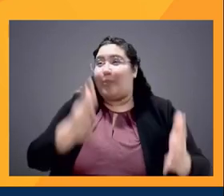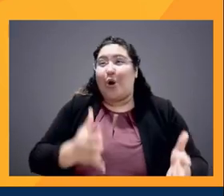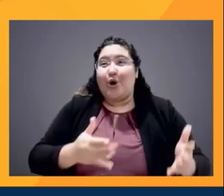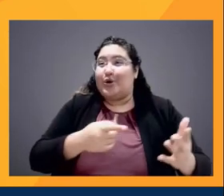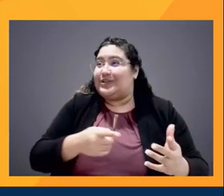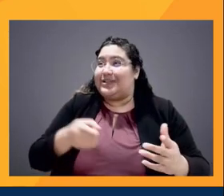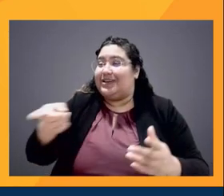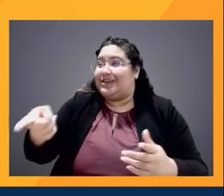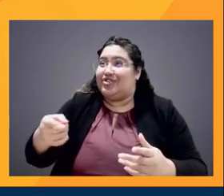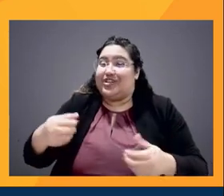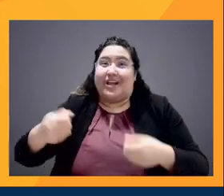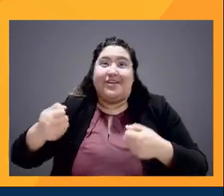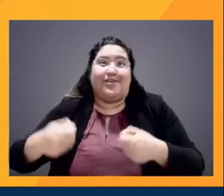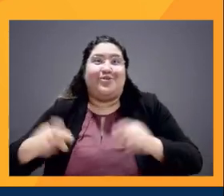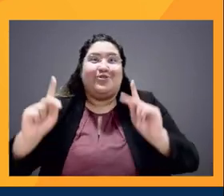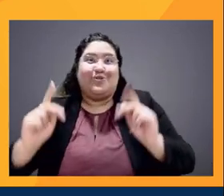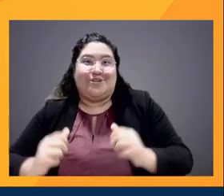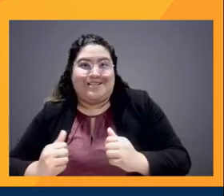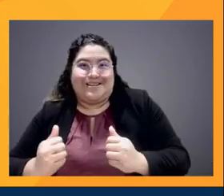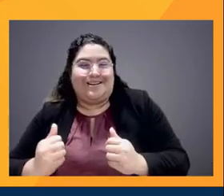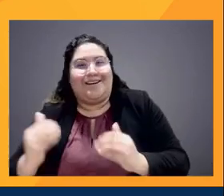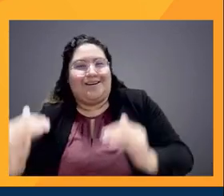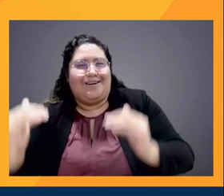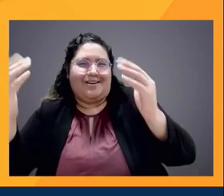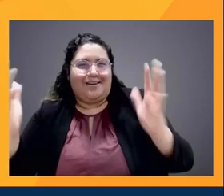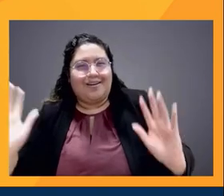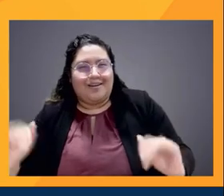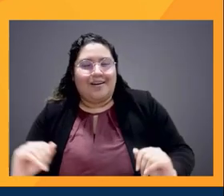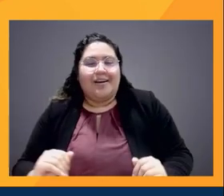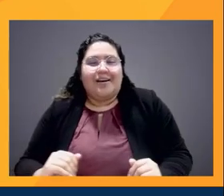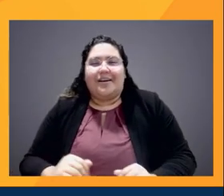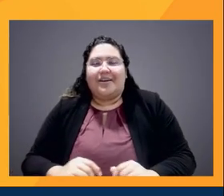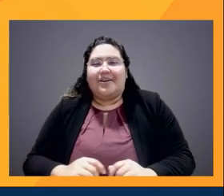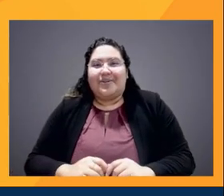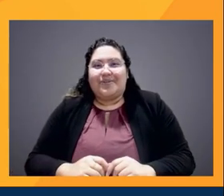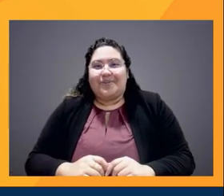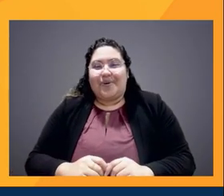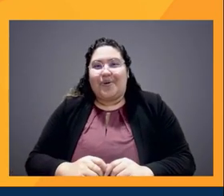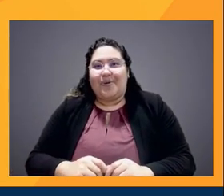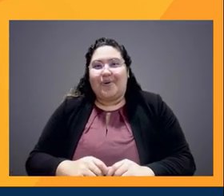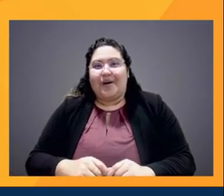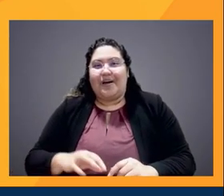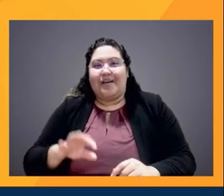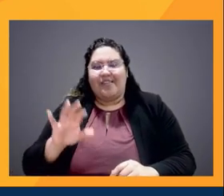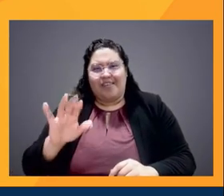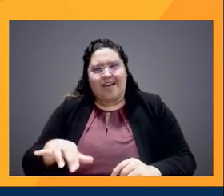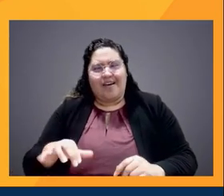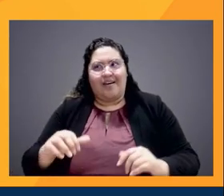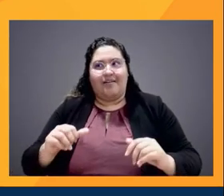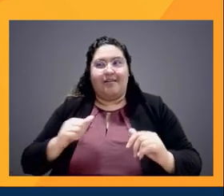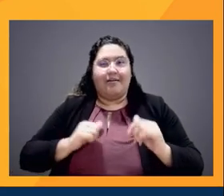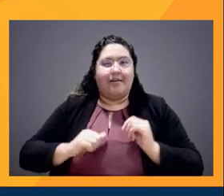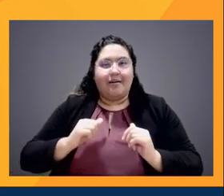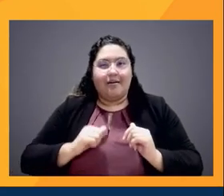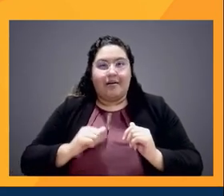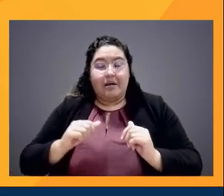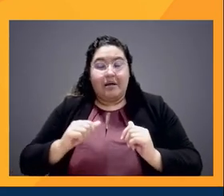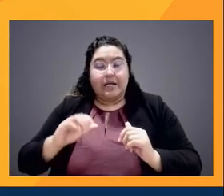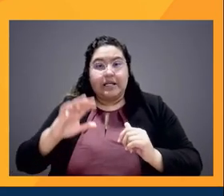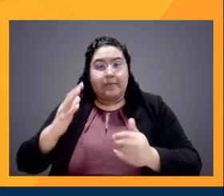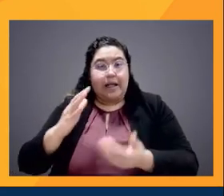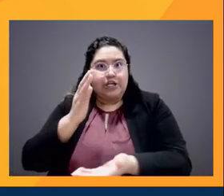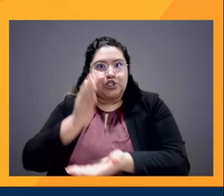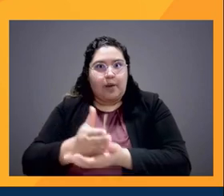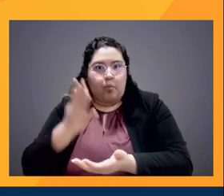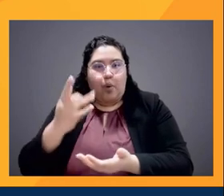and, you know, and, and that is something that I feel like telenovelas had kind of stopped a little bit because it put us in a, in a box, you know,